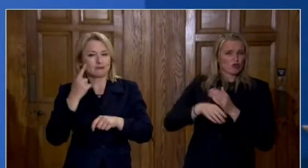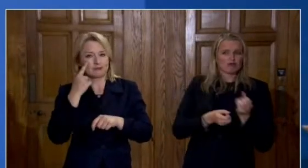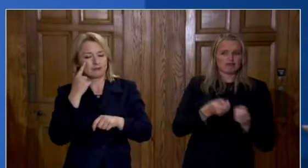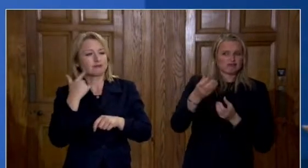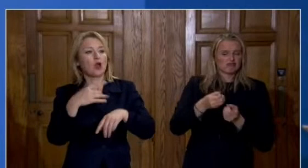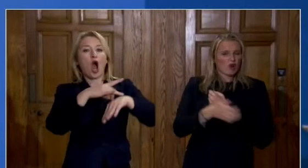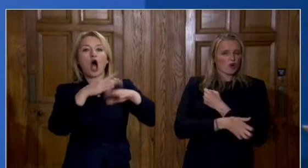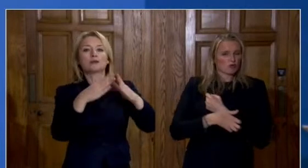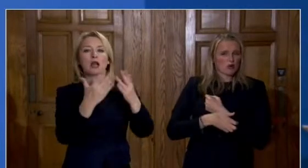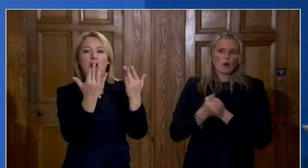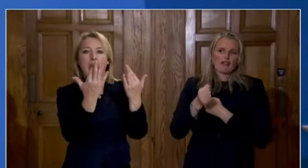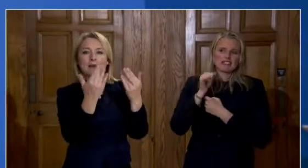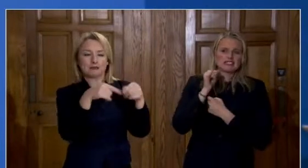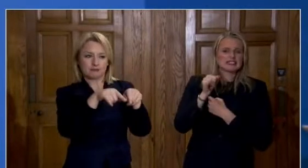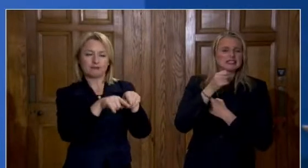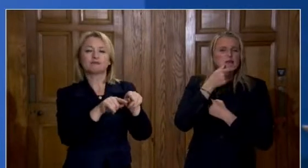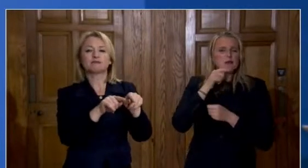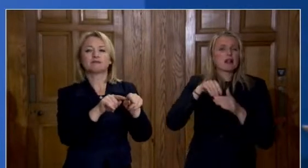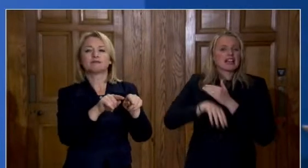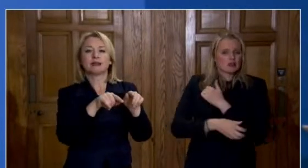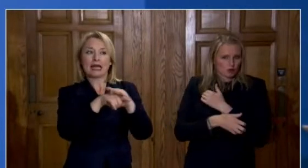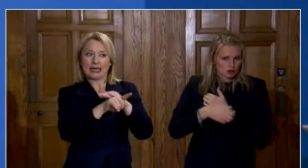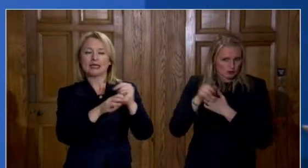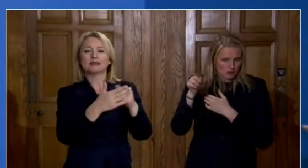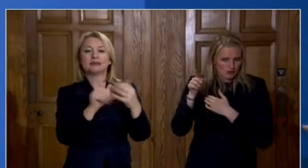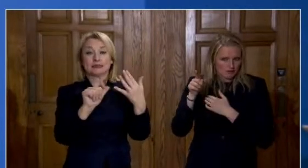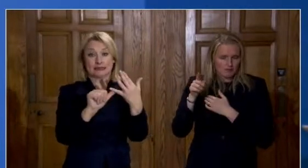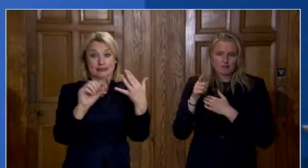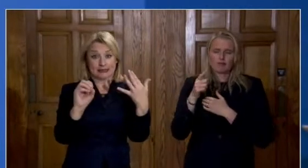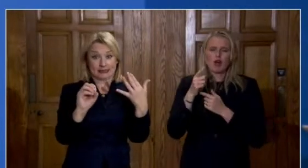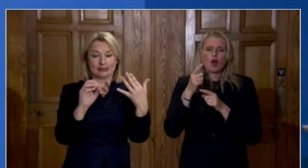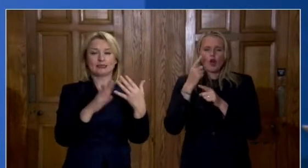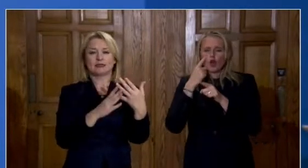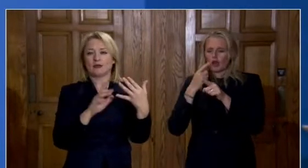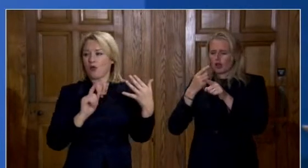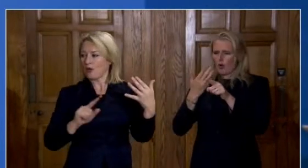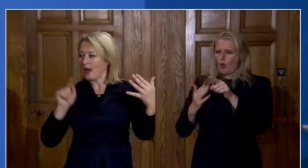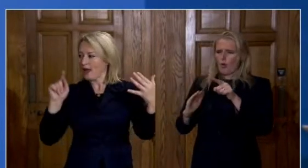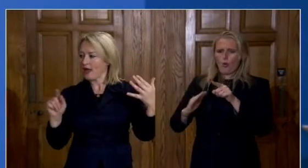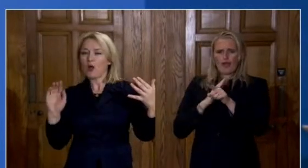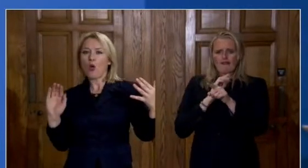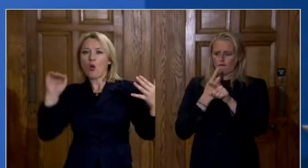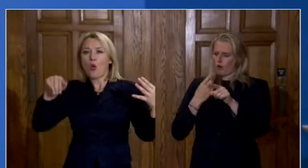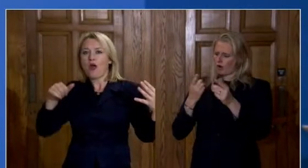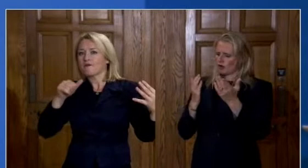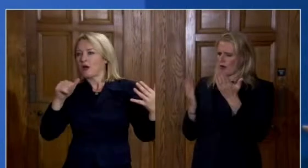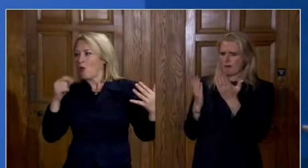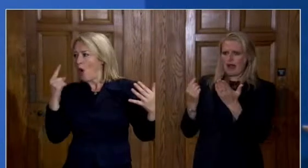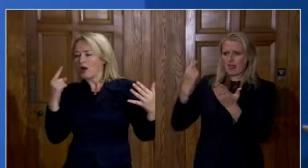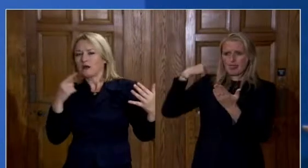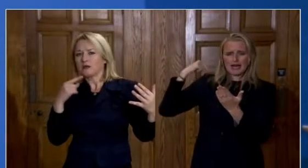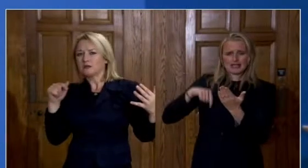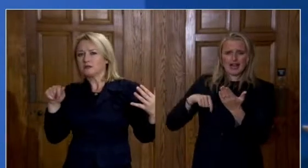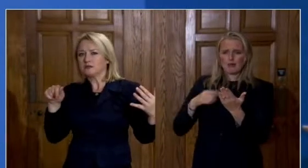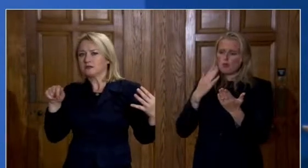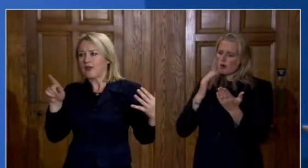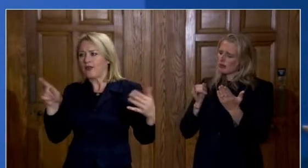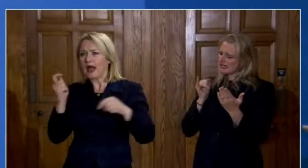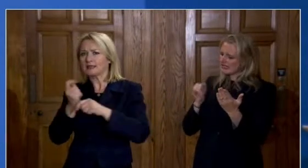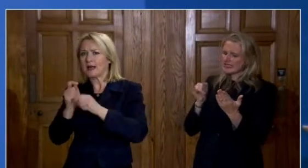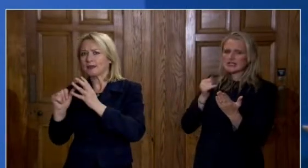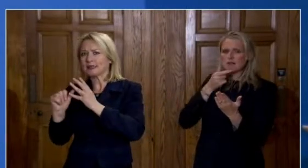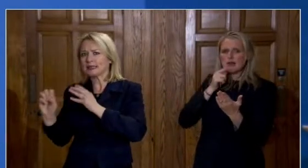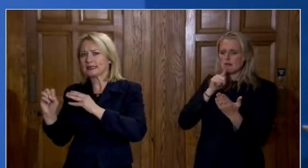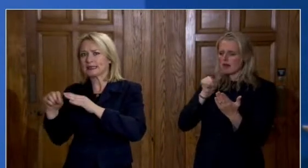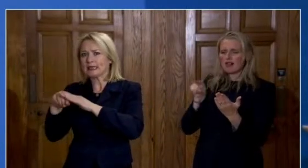say around 60 and look at a comparable stage of wave one of the epidemic when we had around 60 i